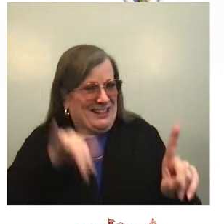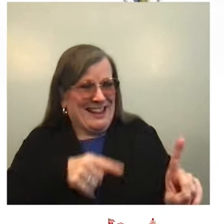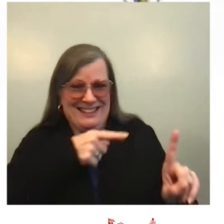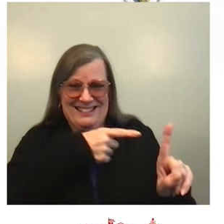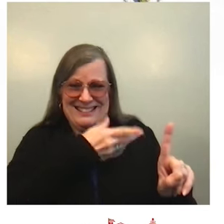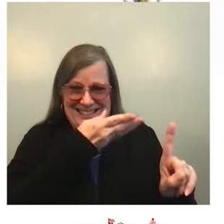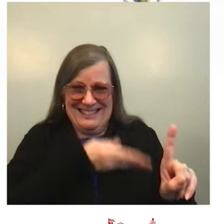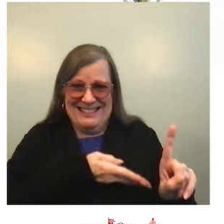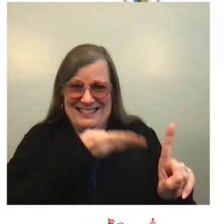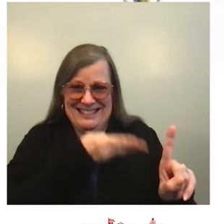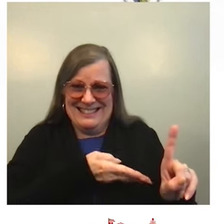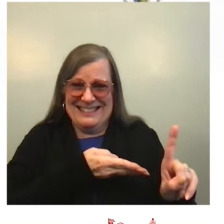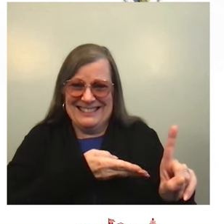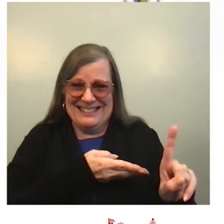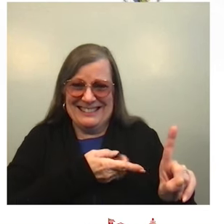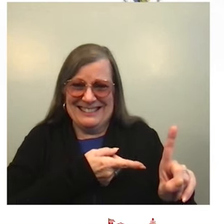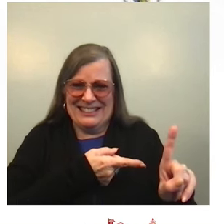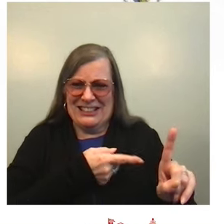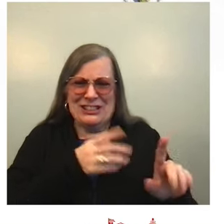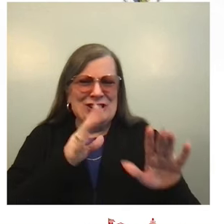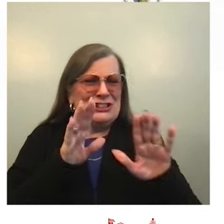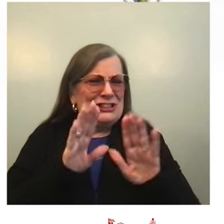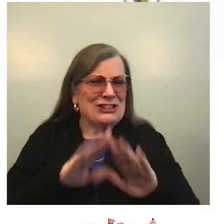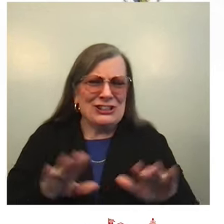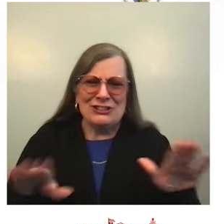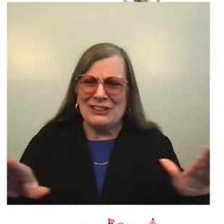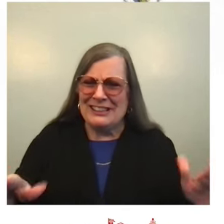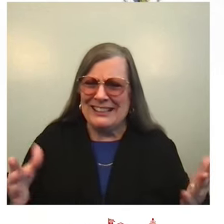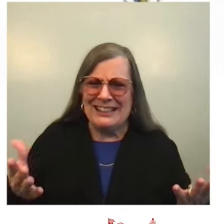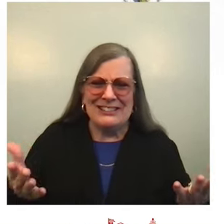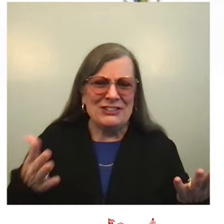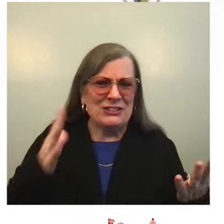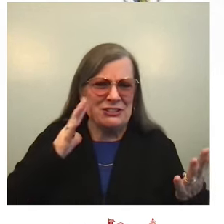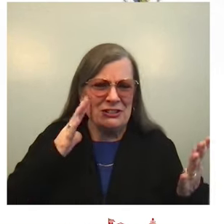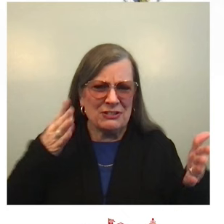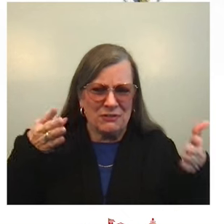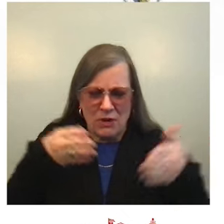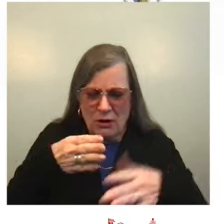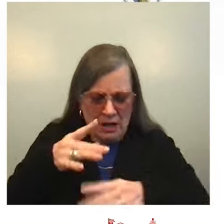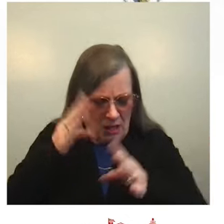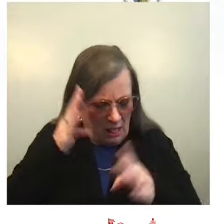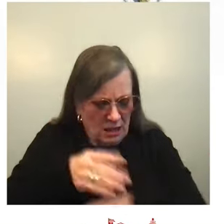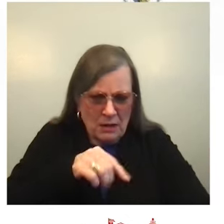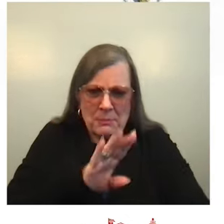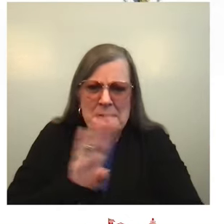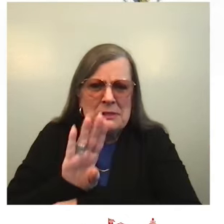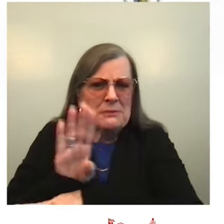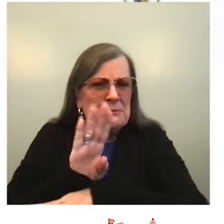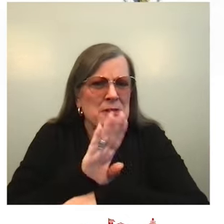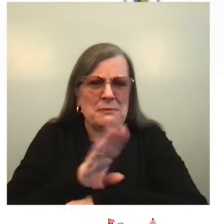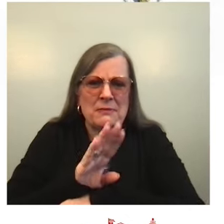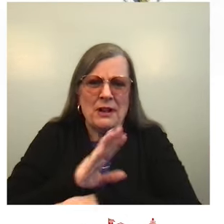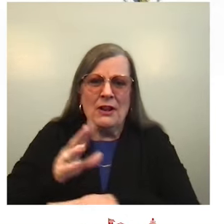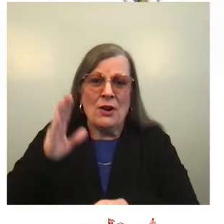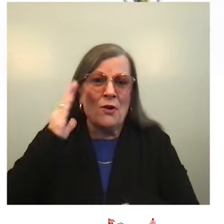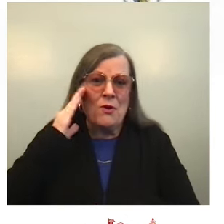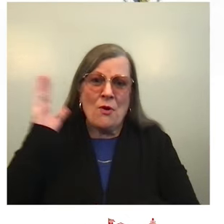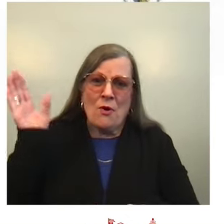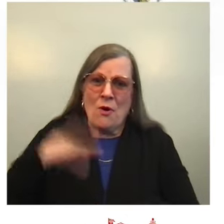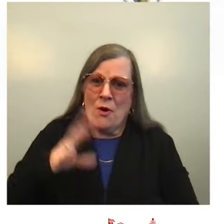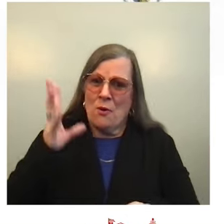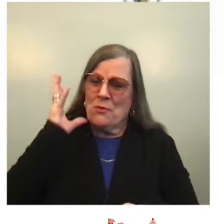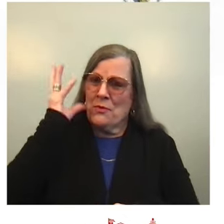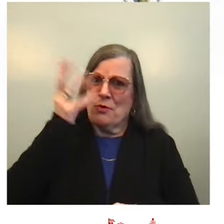unbound by time and inherently no beauty. The rich, colorful mosaic of